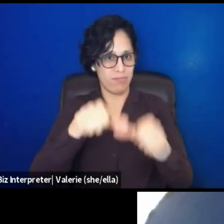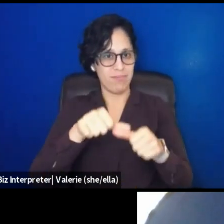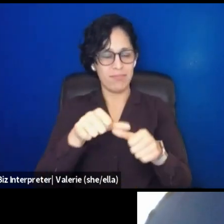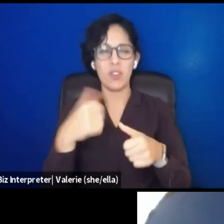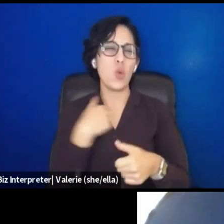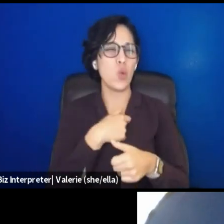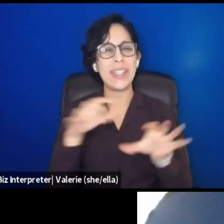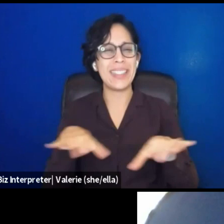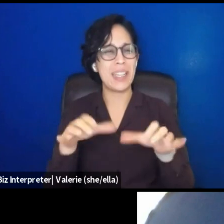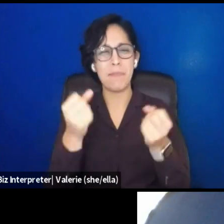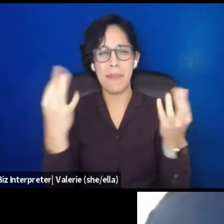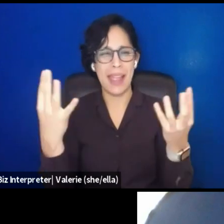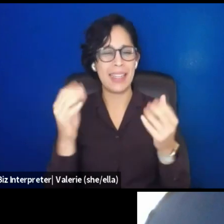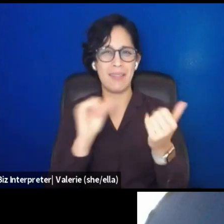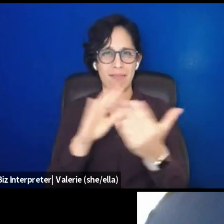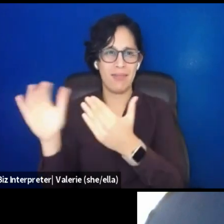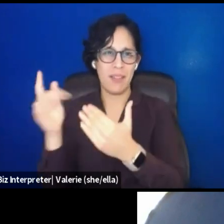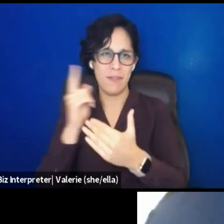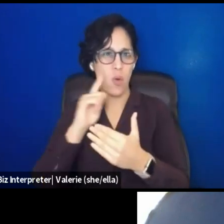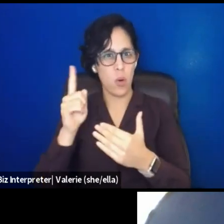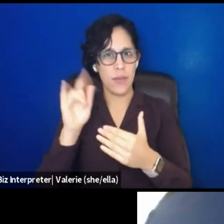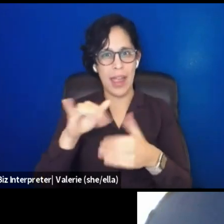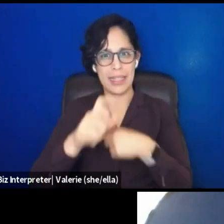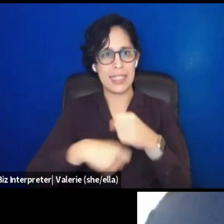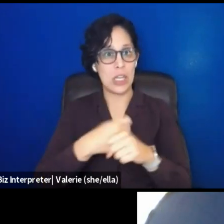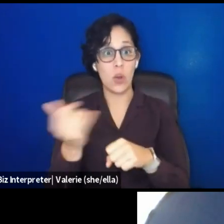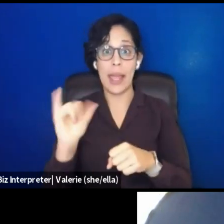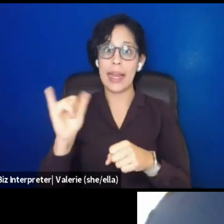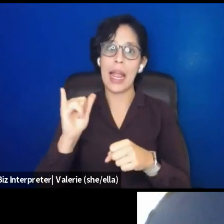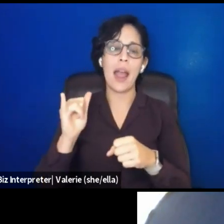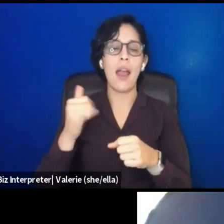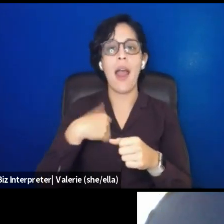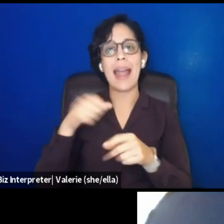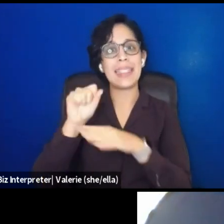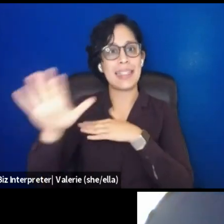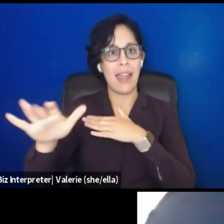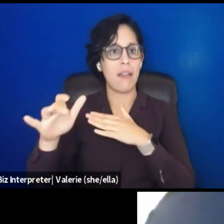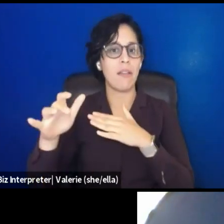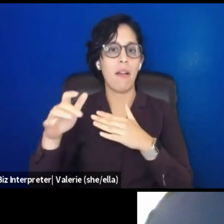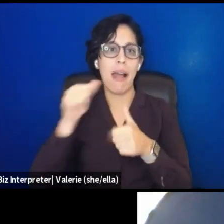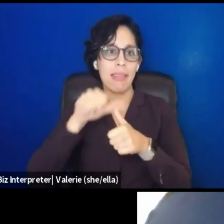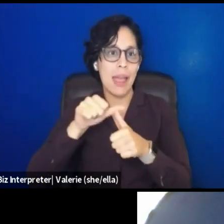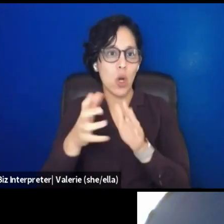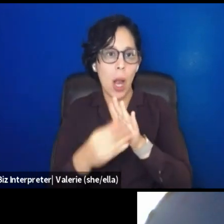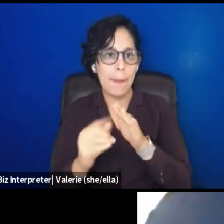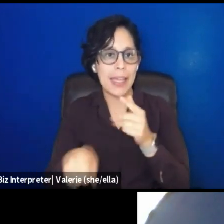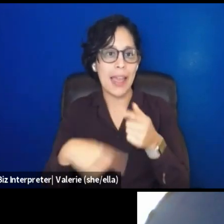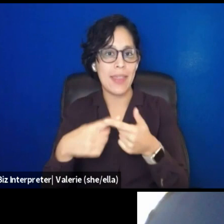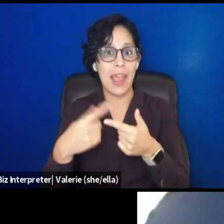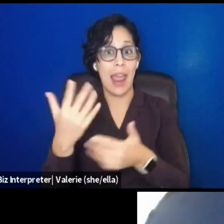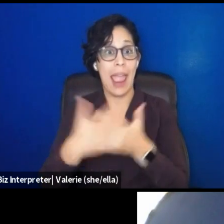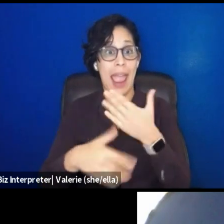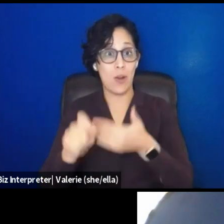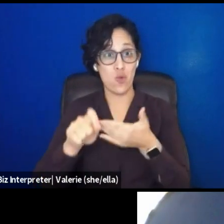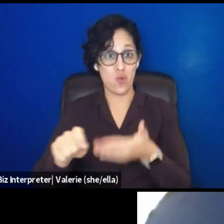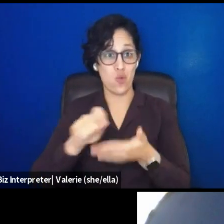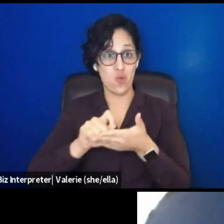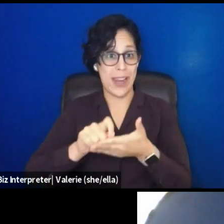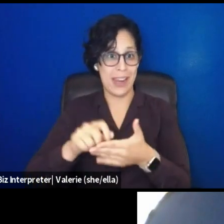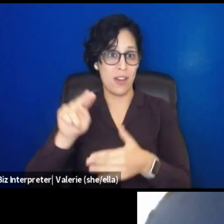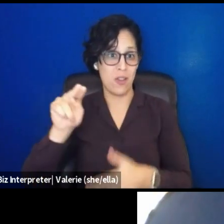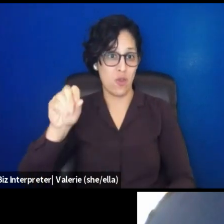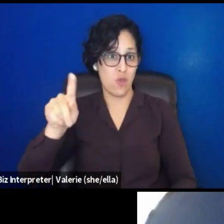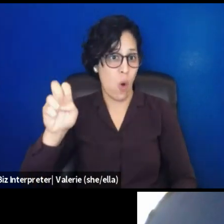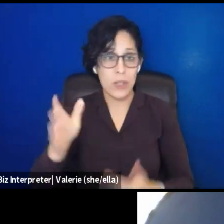everyone a copy of the American Theater Magazine with a handwritten thank you note that donated to RPI any amount, um, just for like,